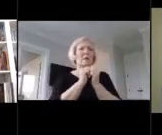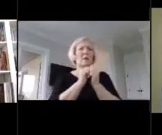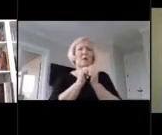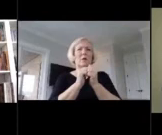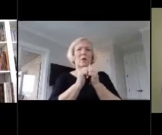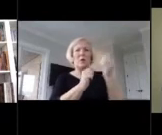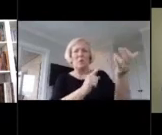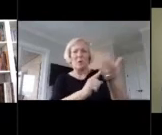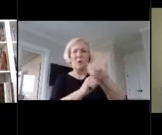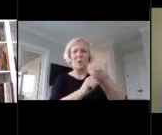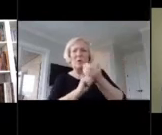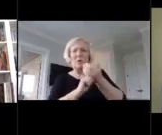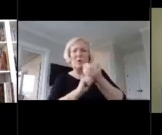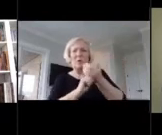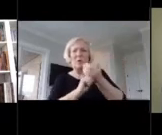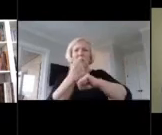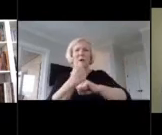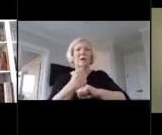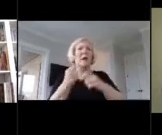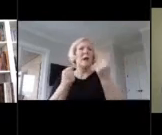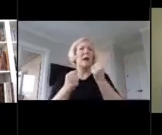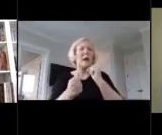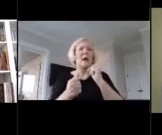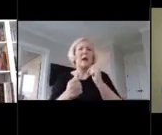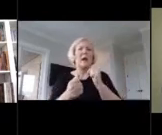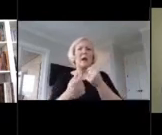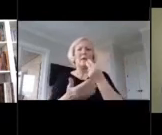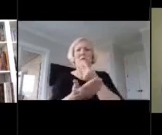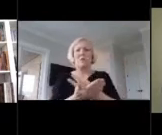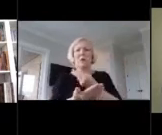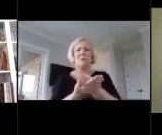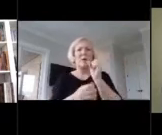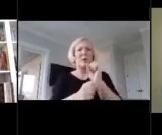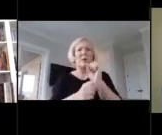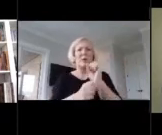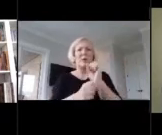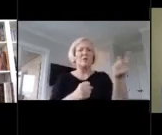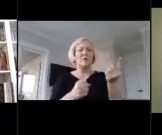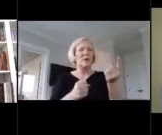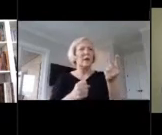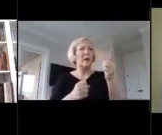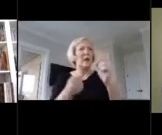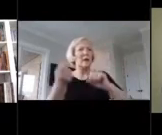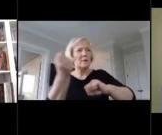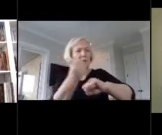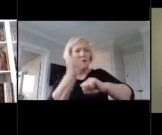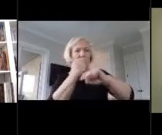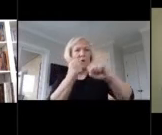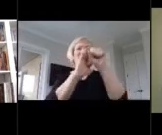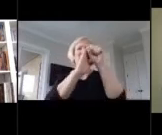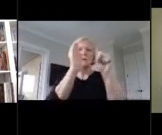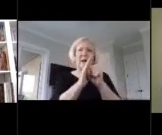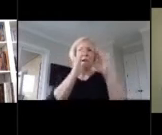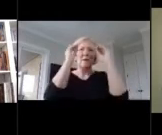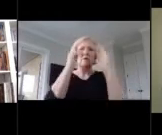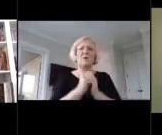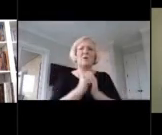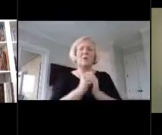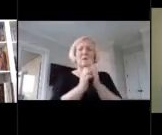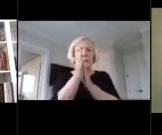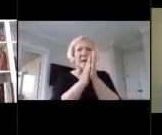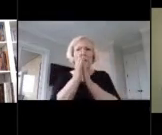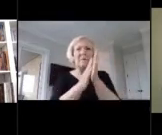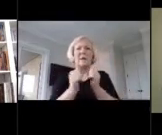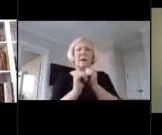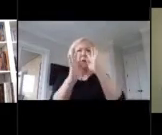NBPTS graduate course work development. Hines has lobbied for state teacher incentives and initiatives, was a member